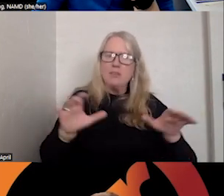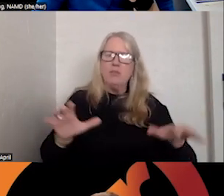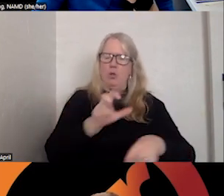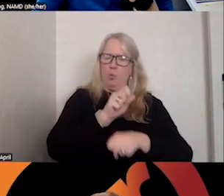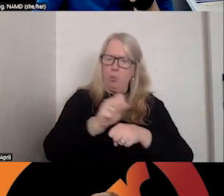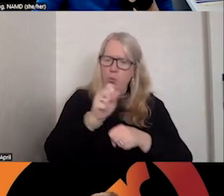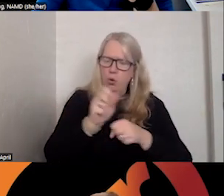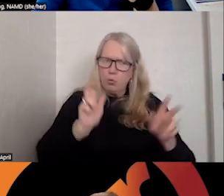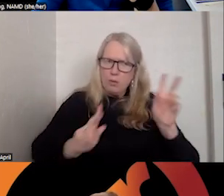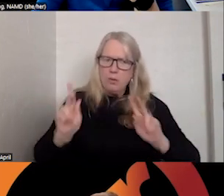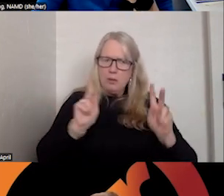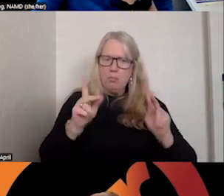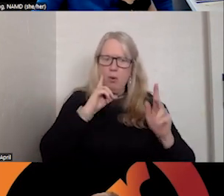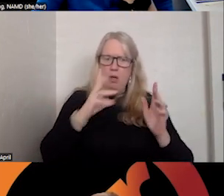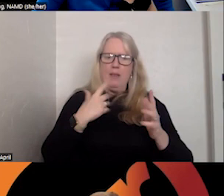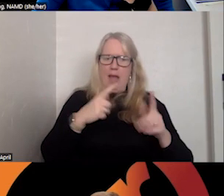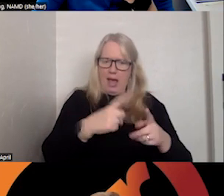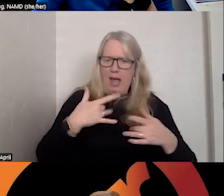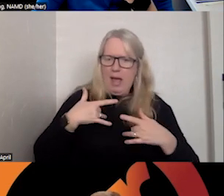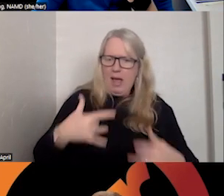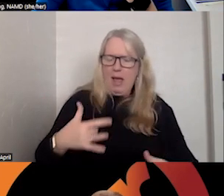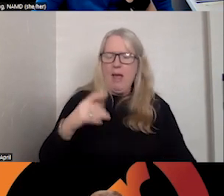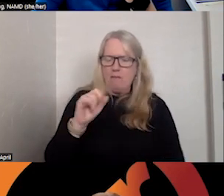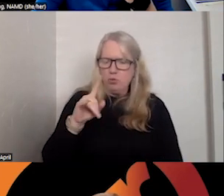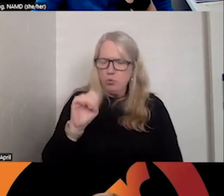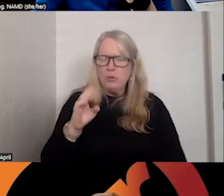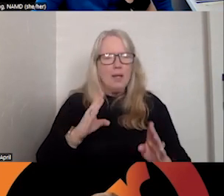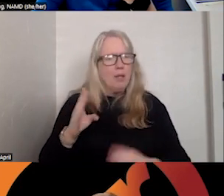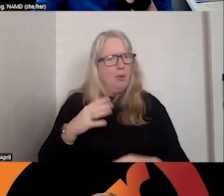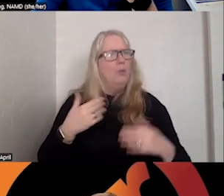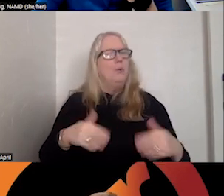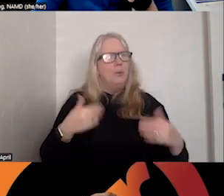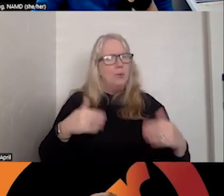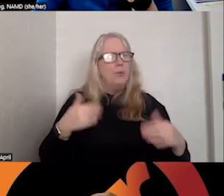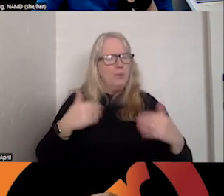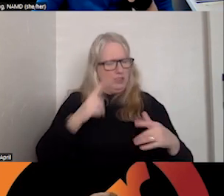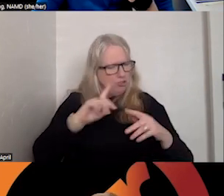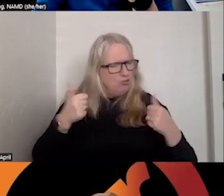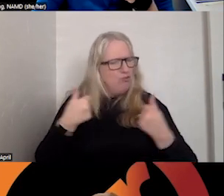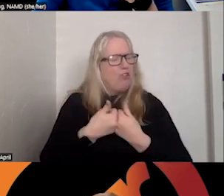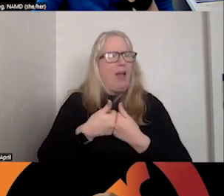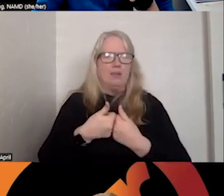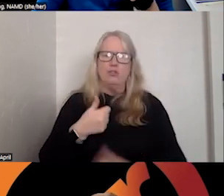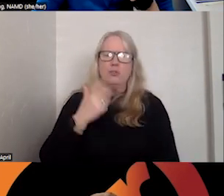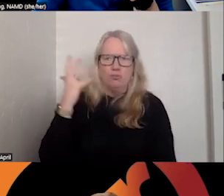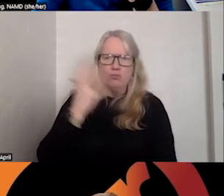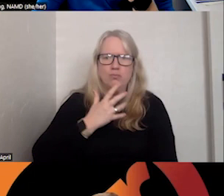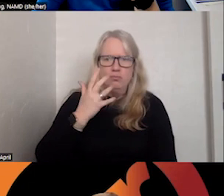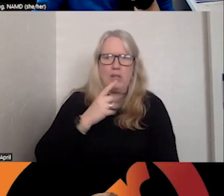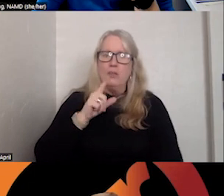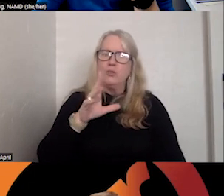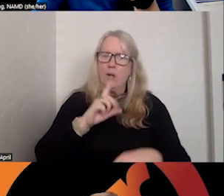have presented with suicidal behaviour. It's a real challenge. And I think that's a great campaign that